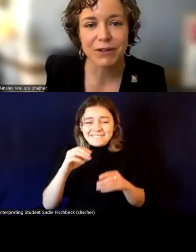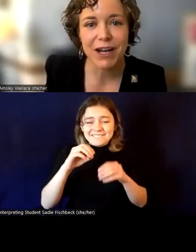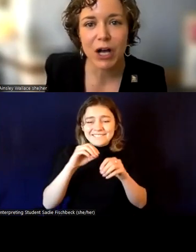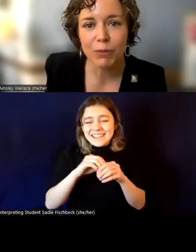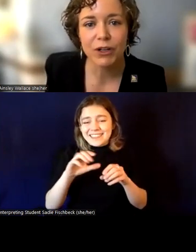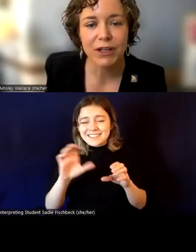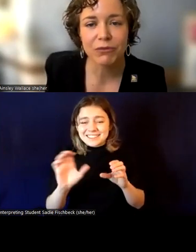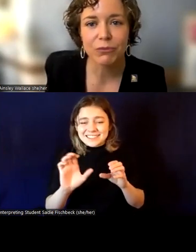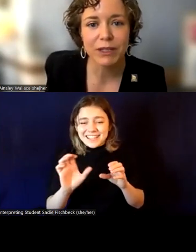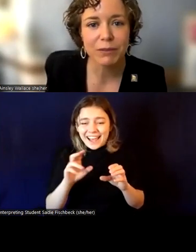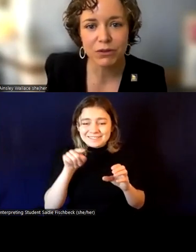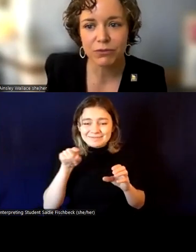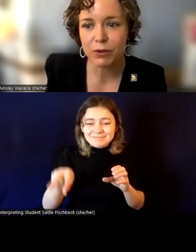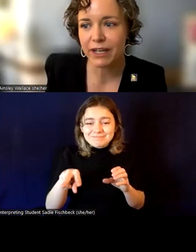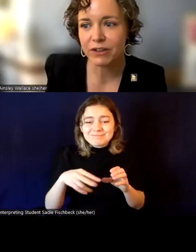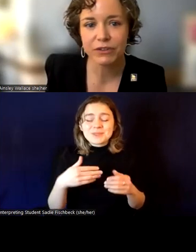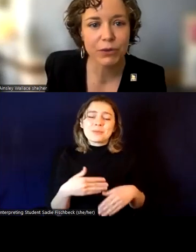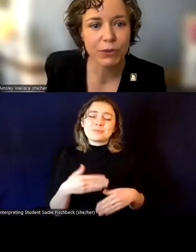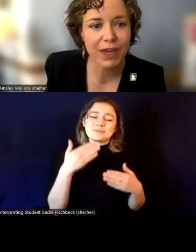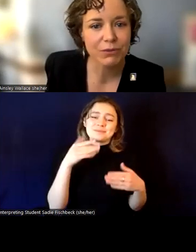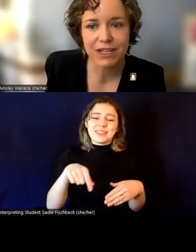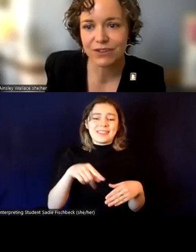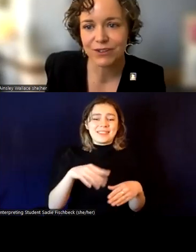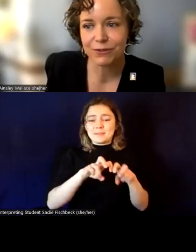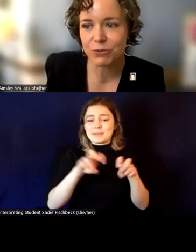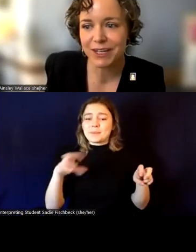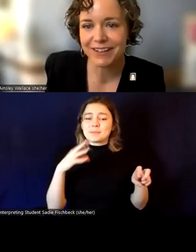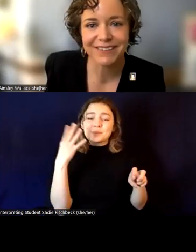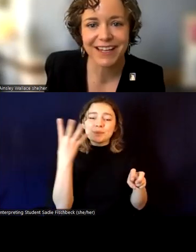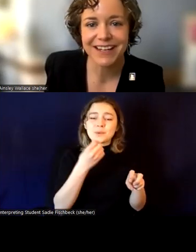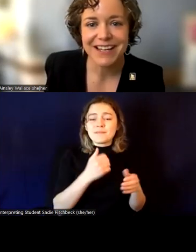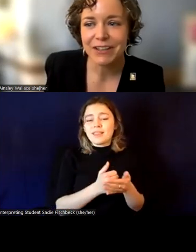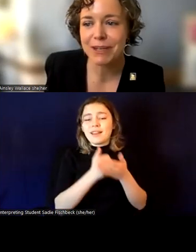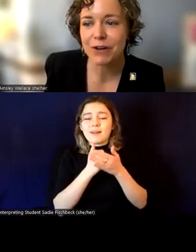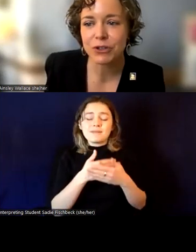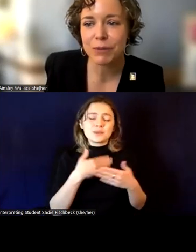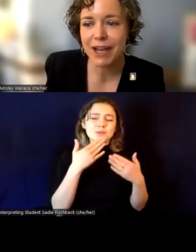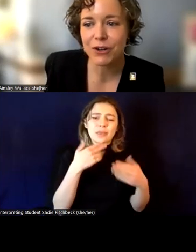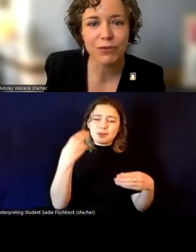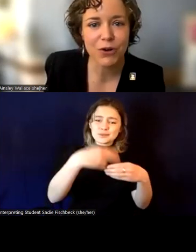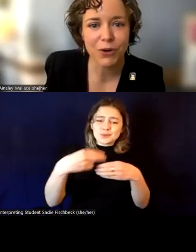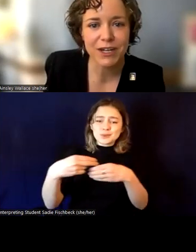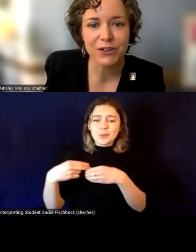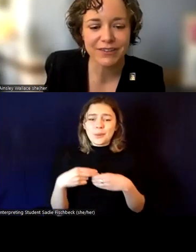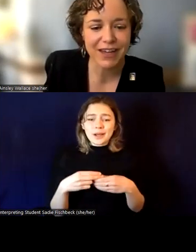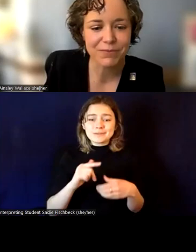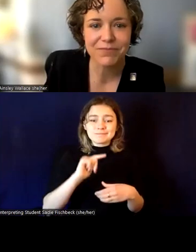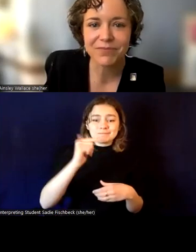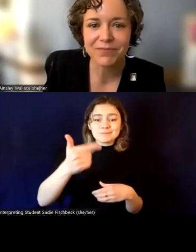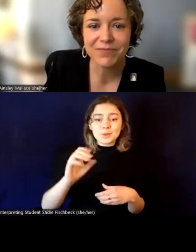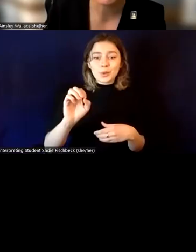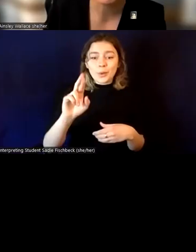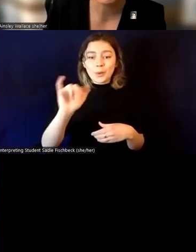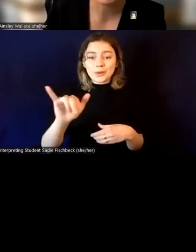such a, a helpful and really beautiful panel. So thank you, each of you for joining us. And let me now turn it back over to Corey to close us out.